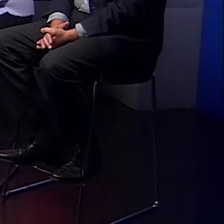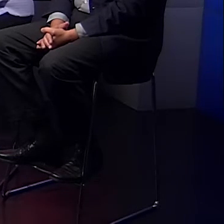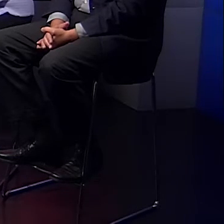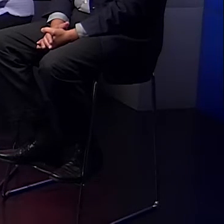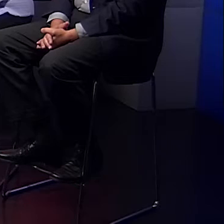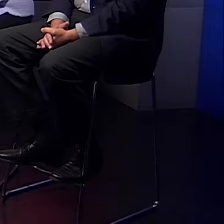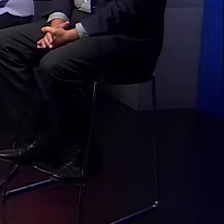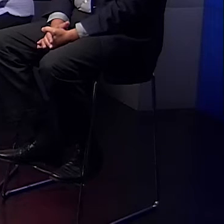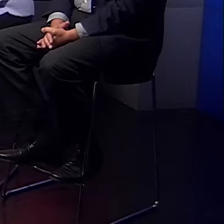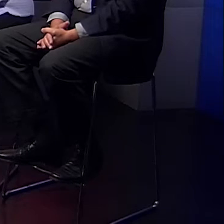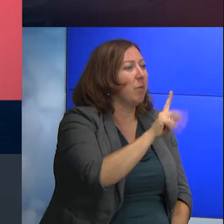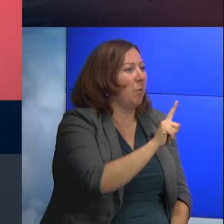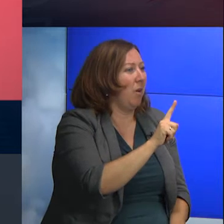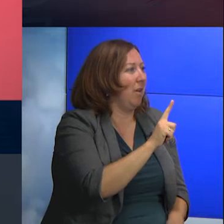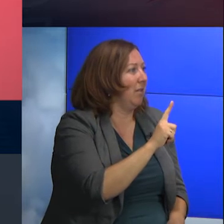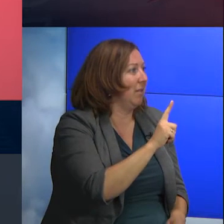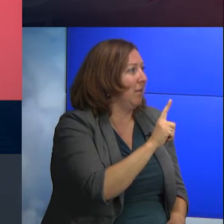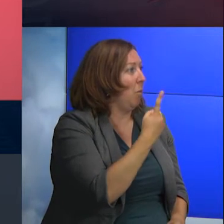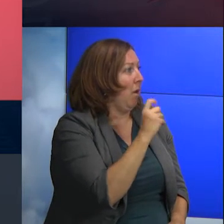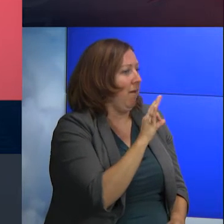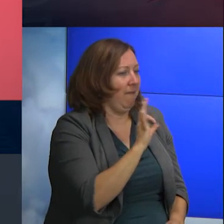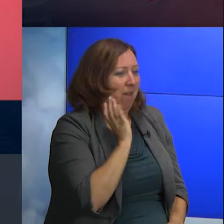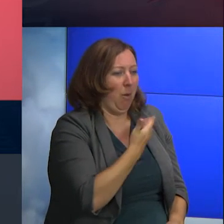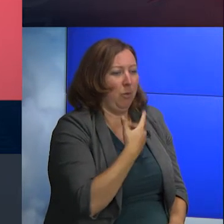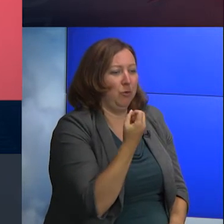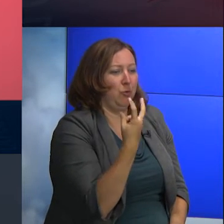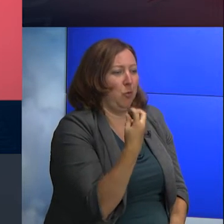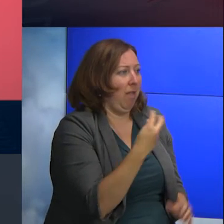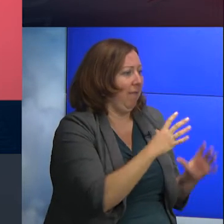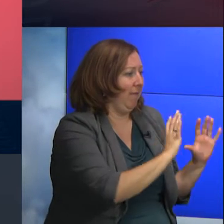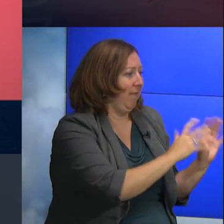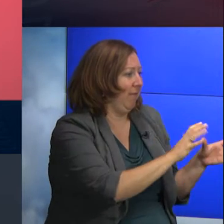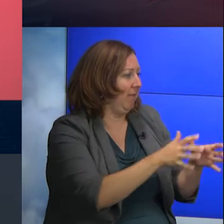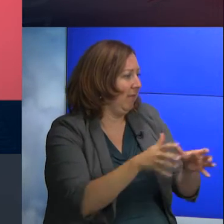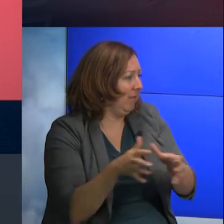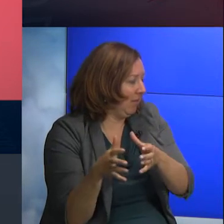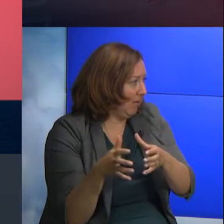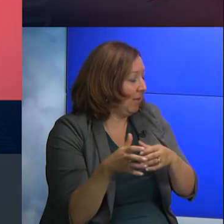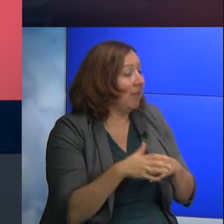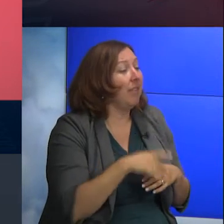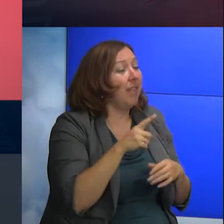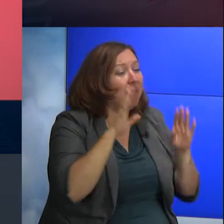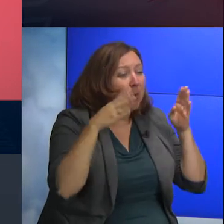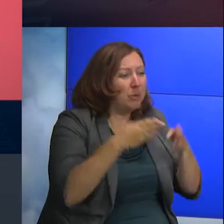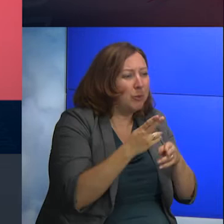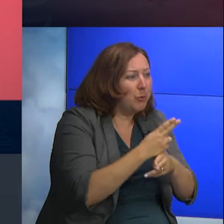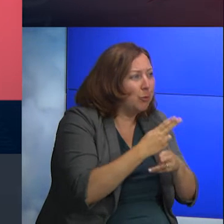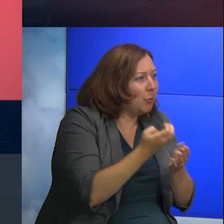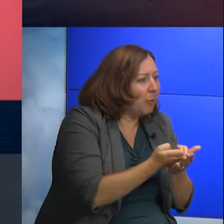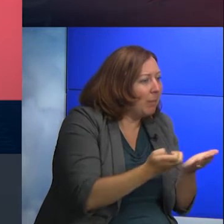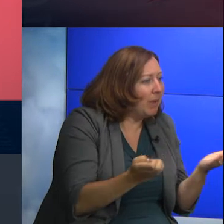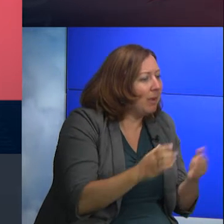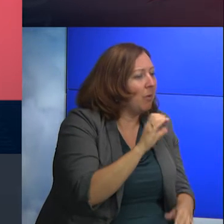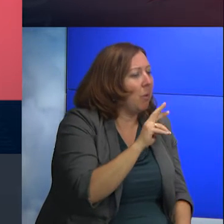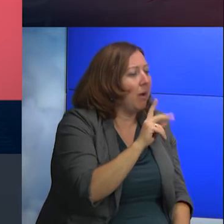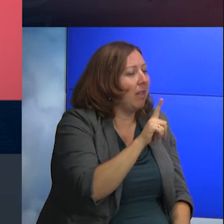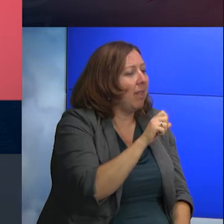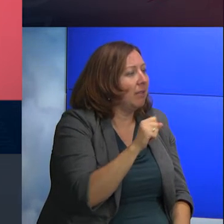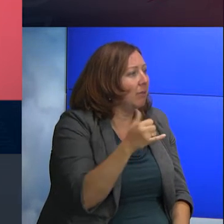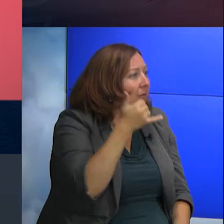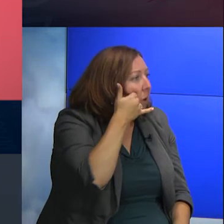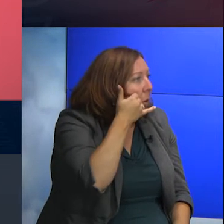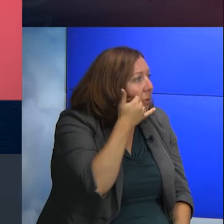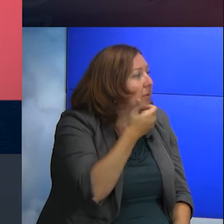-41 is one of our 12 engineering committees and they focus on user premises equipment, cordless telephones and acoustics, and also in your Bluetooth